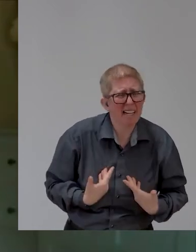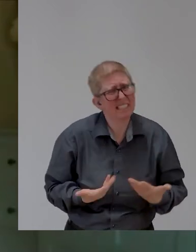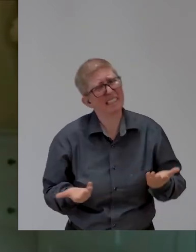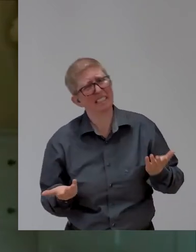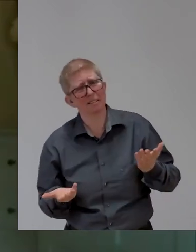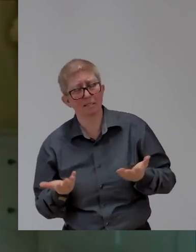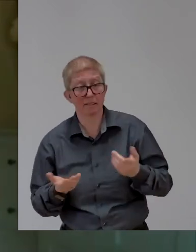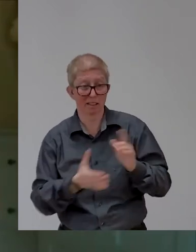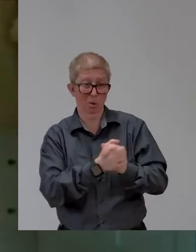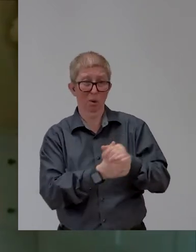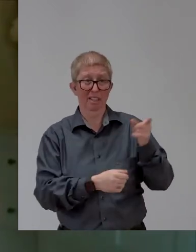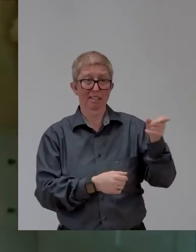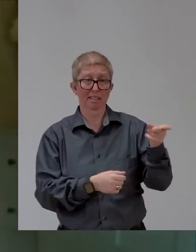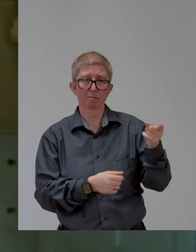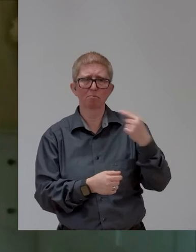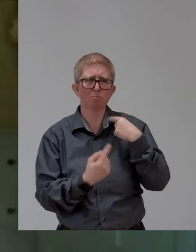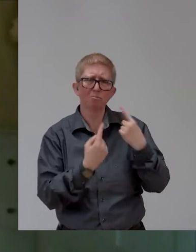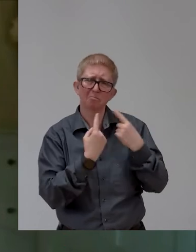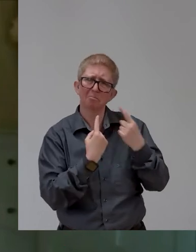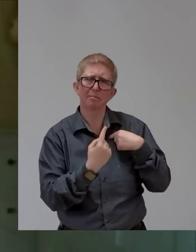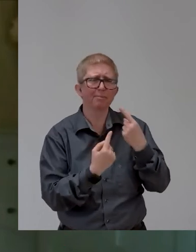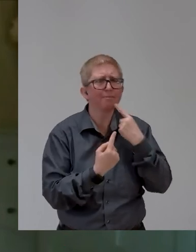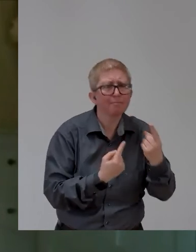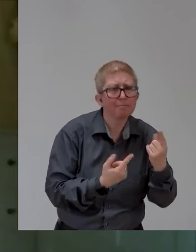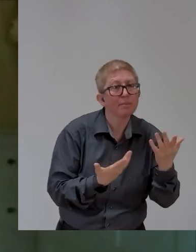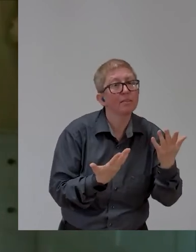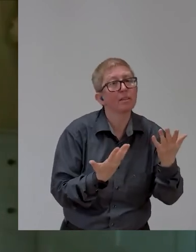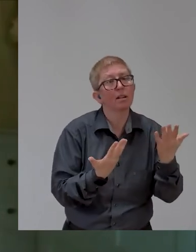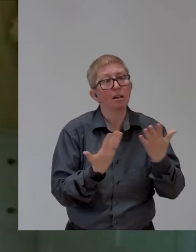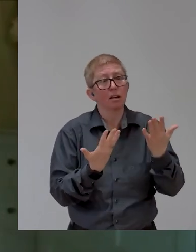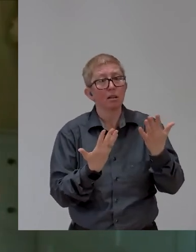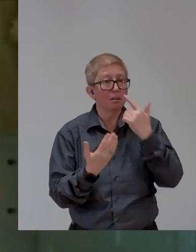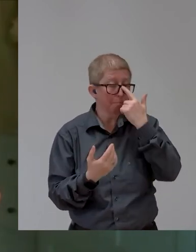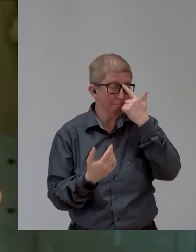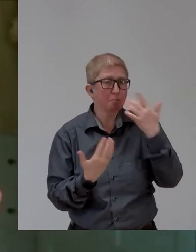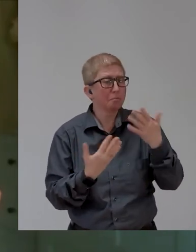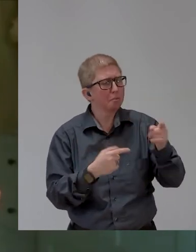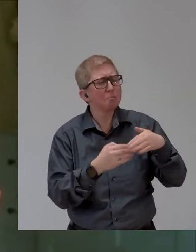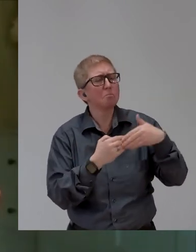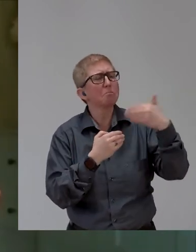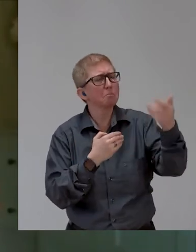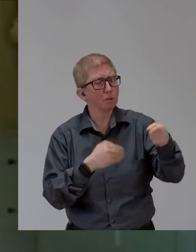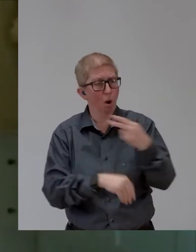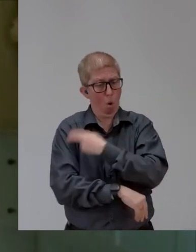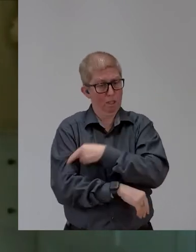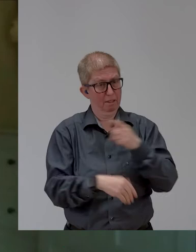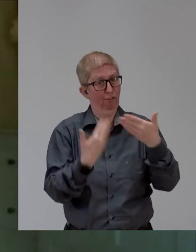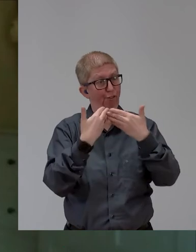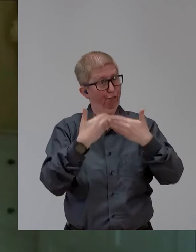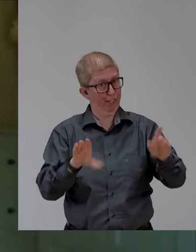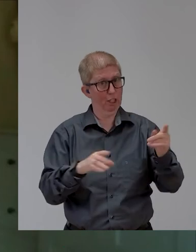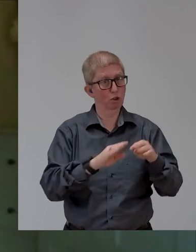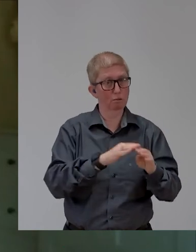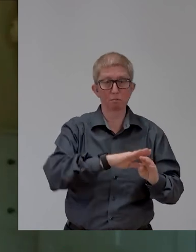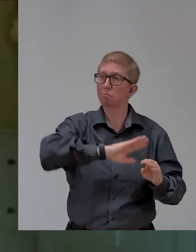got came along to the conversation and said, well, what are you going to do when you get out, you know, get out of hospital? Uh, and I said, well, I'm going to go back and